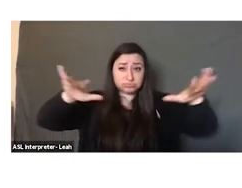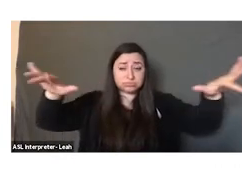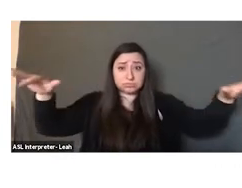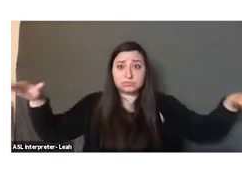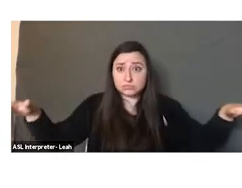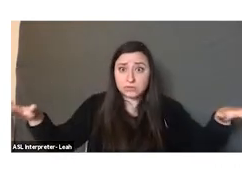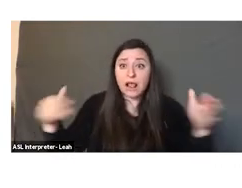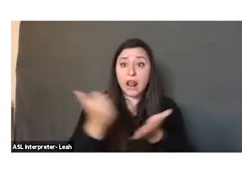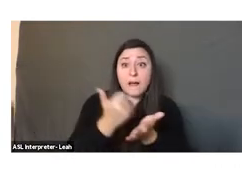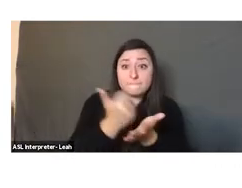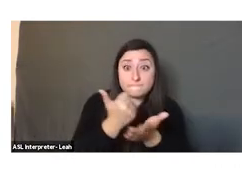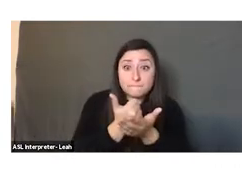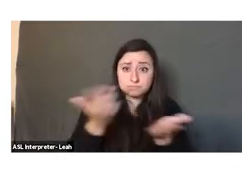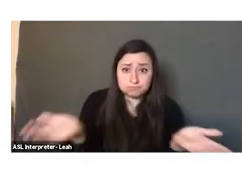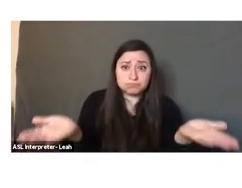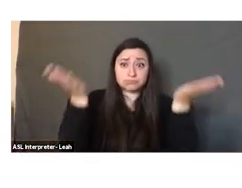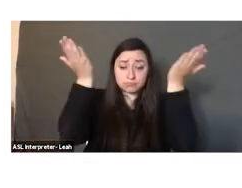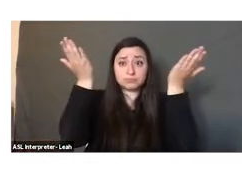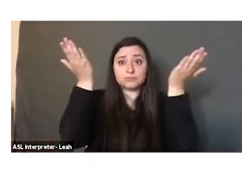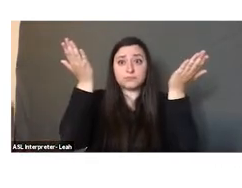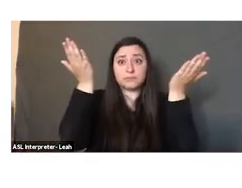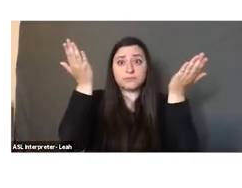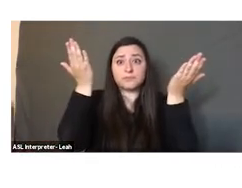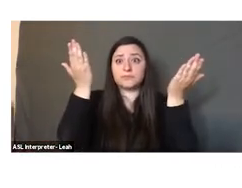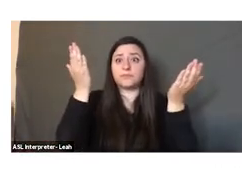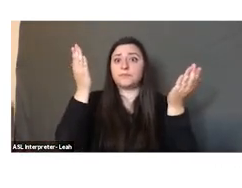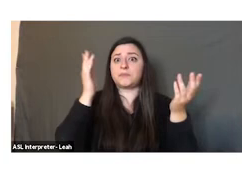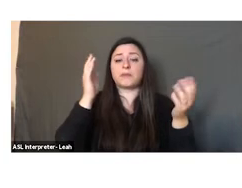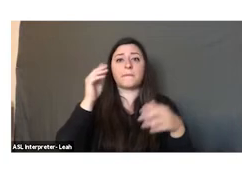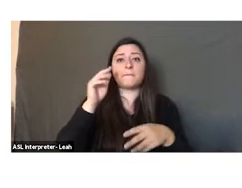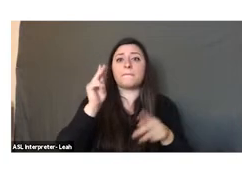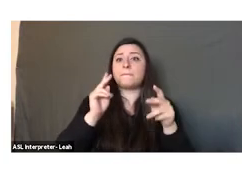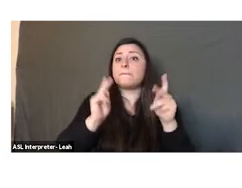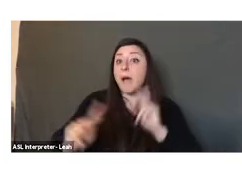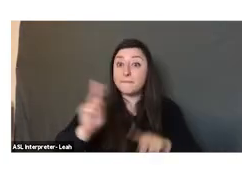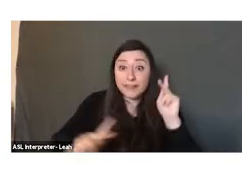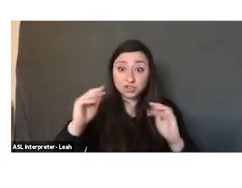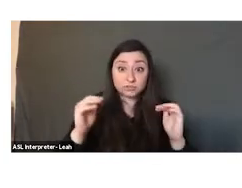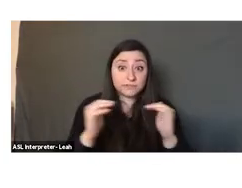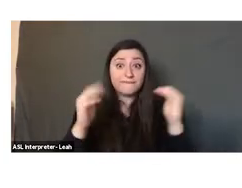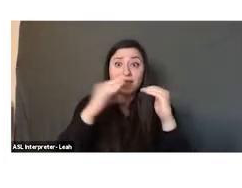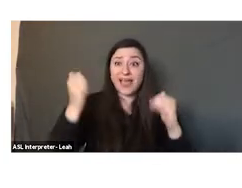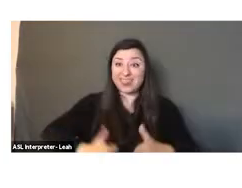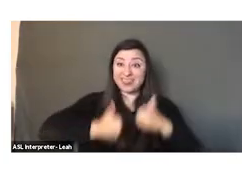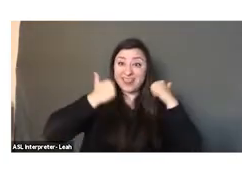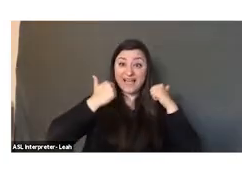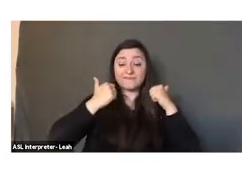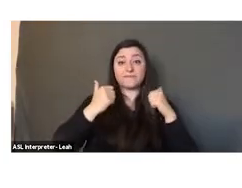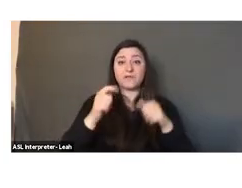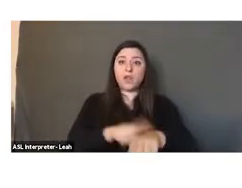actually rise the population levels and the life expectancy because